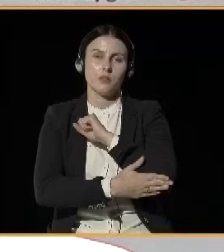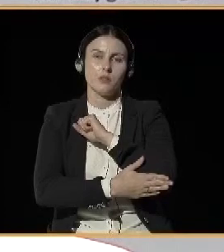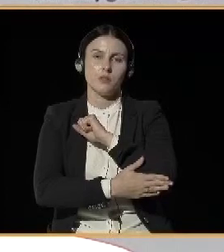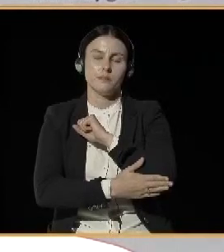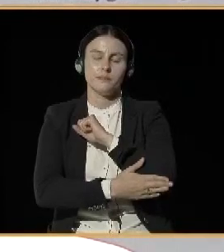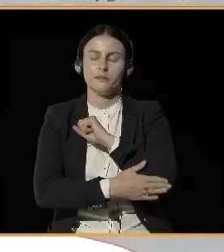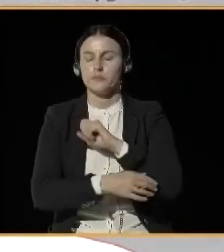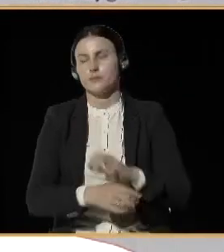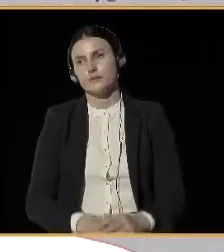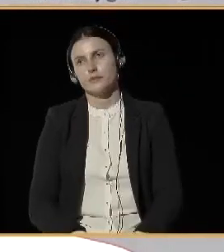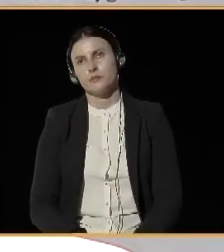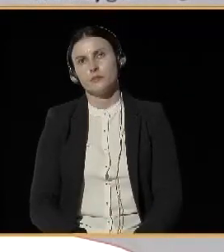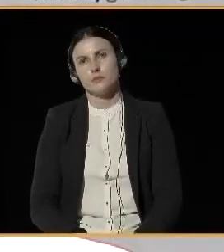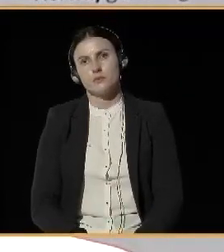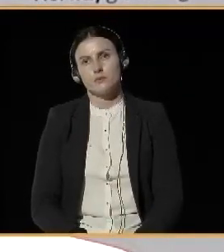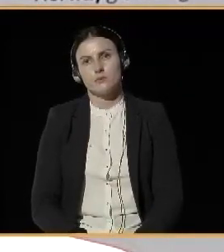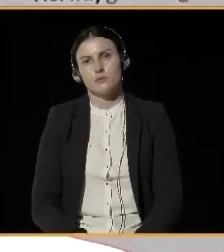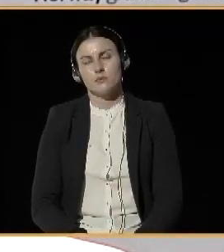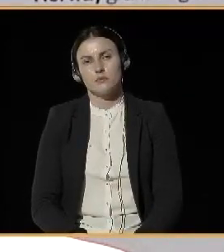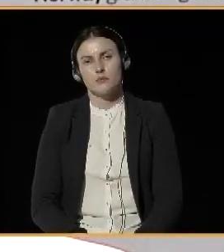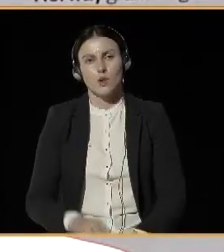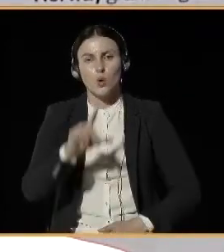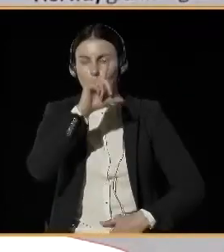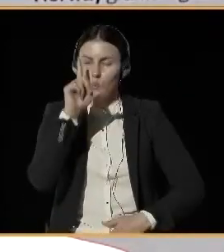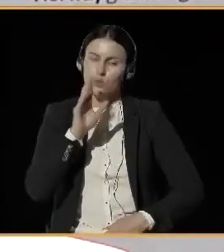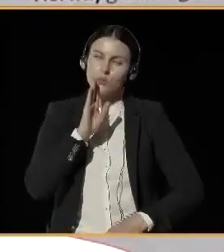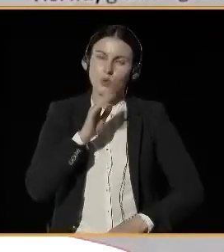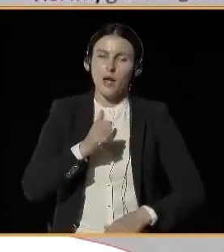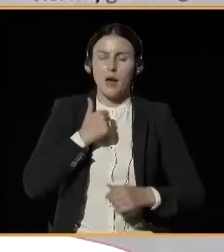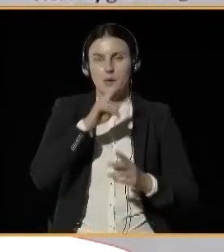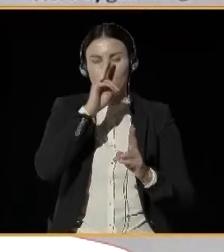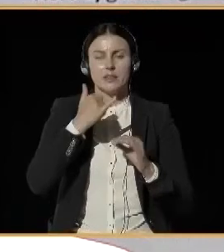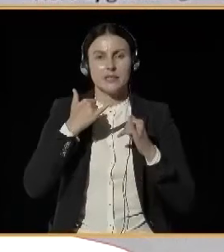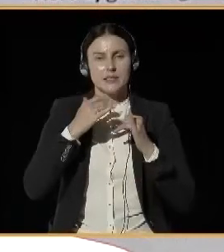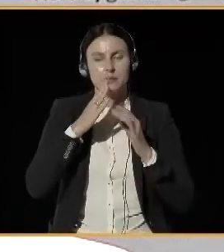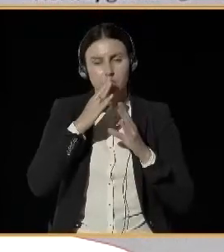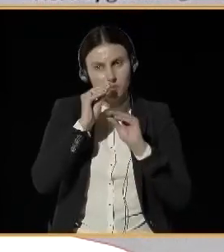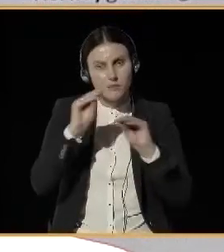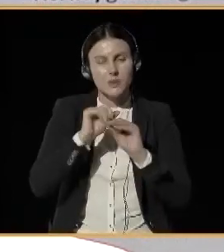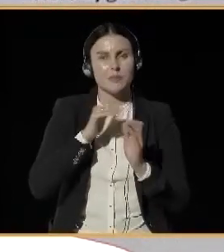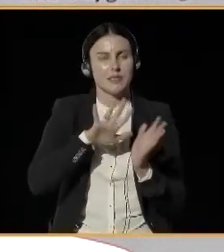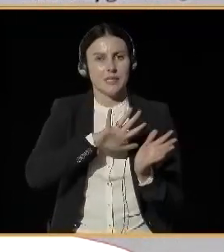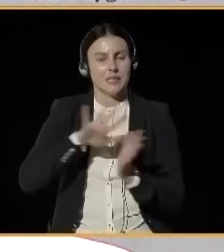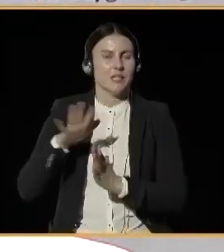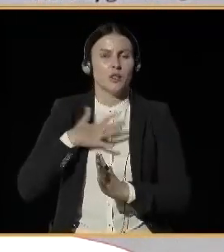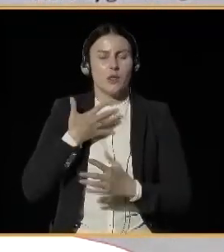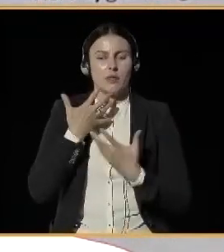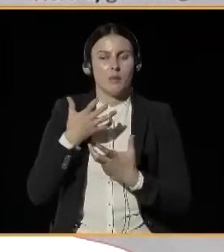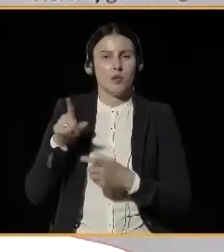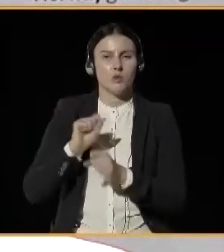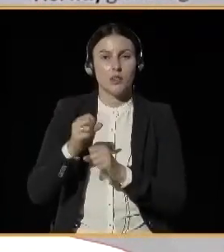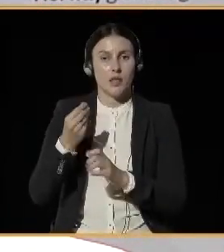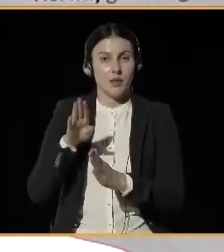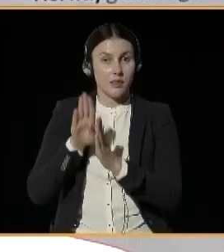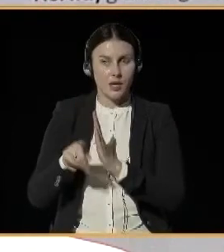in houses built by people who are able